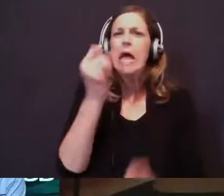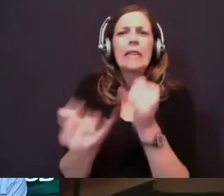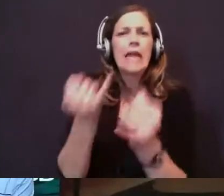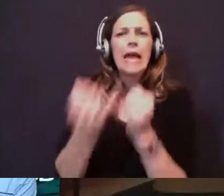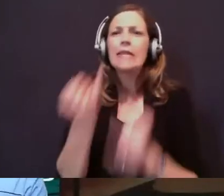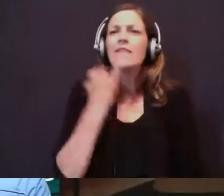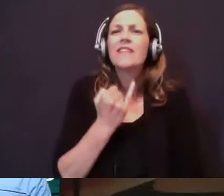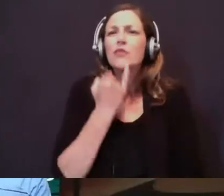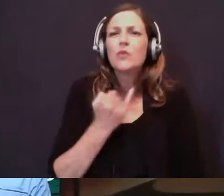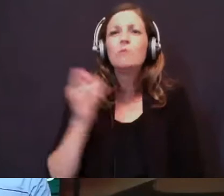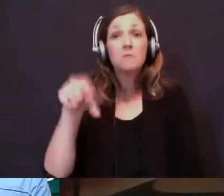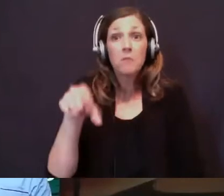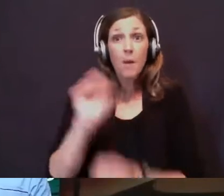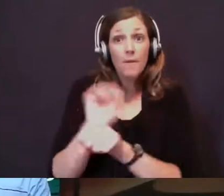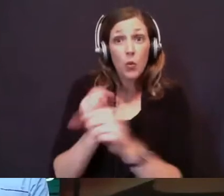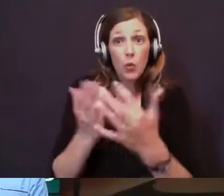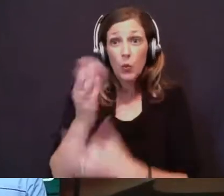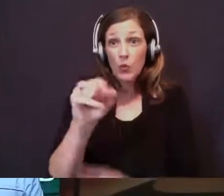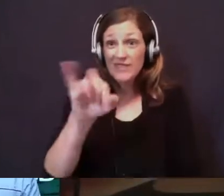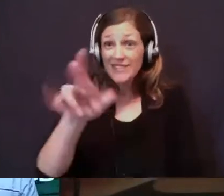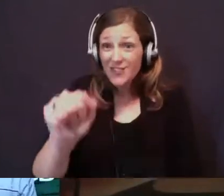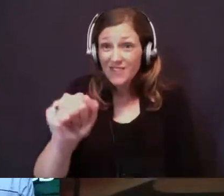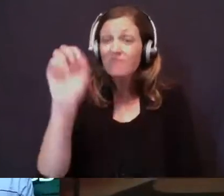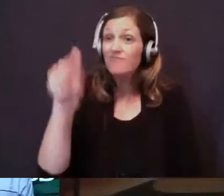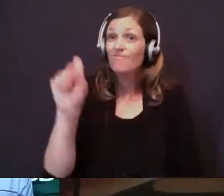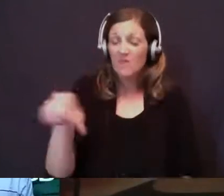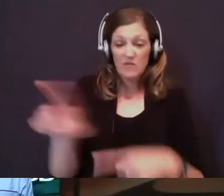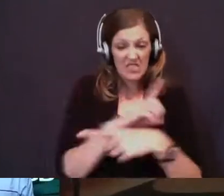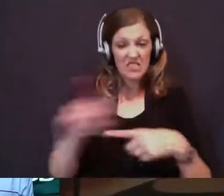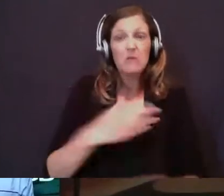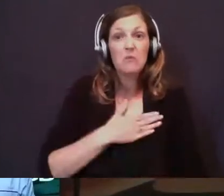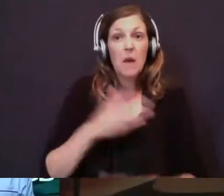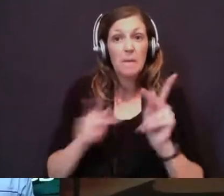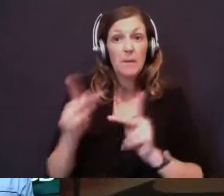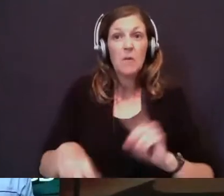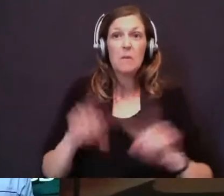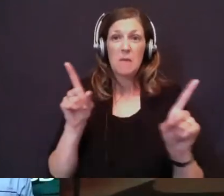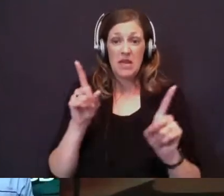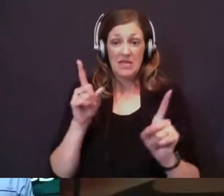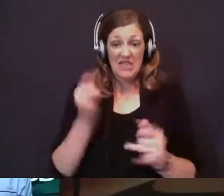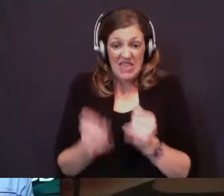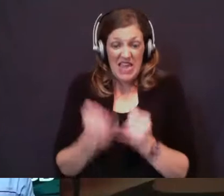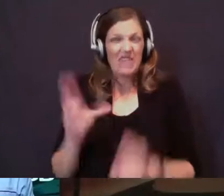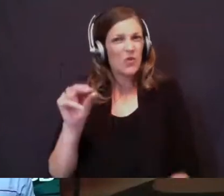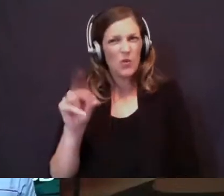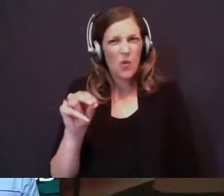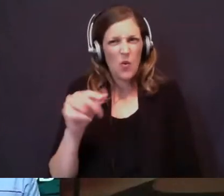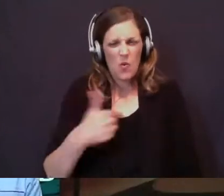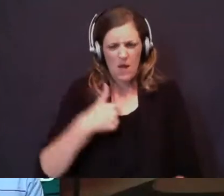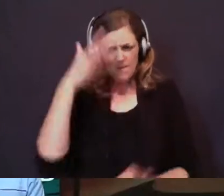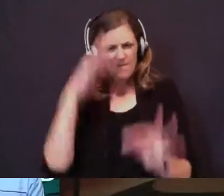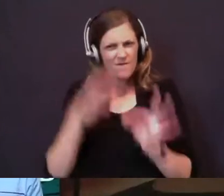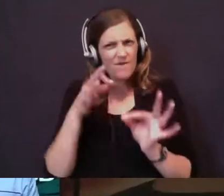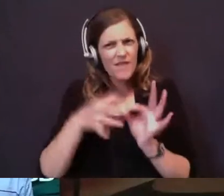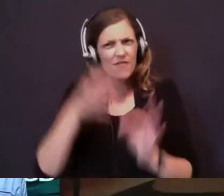Israel. Yeah, I'm going to work through Syria. Yeah, I'm going to discipline my people, but this isn't the end. I am a faithful God,